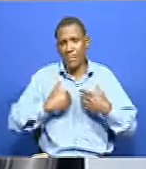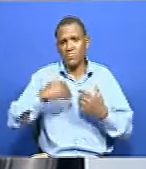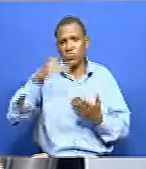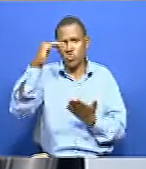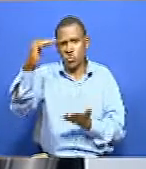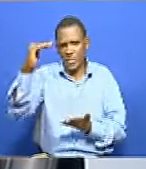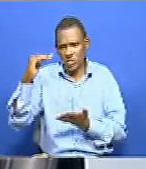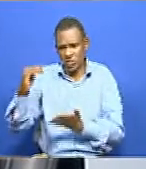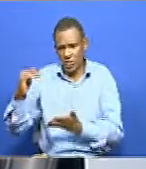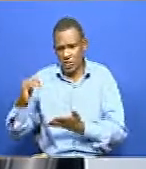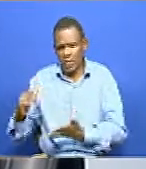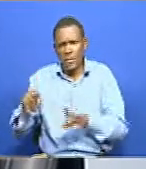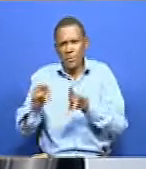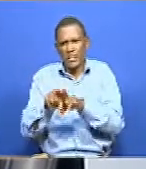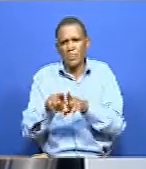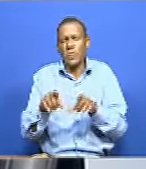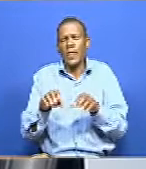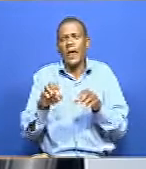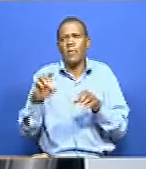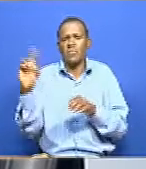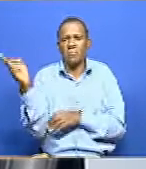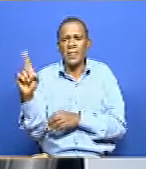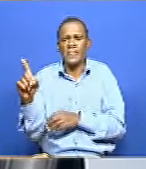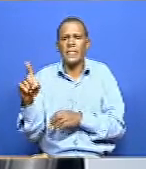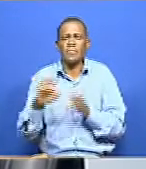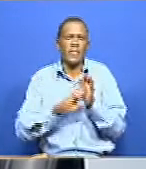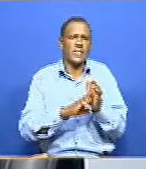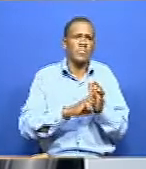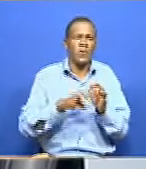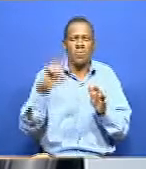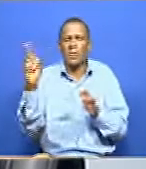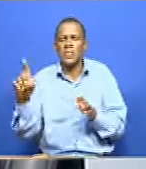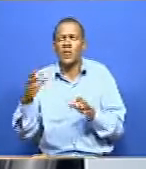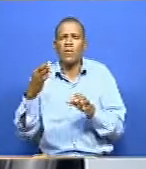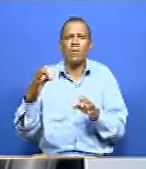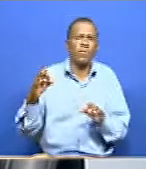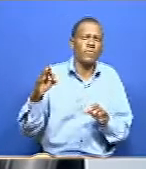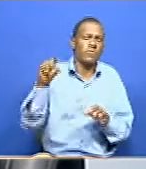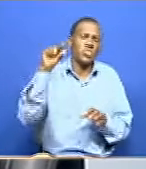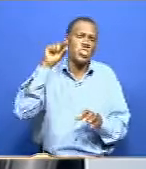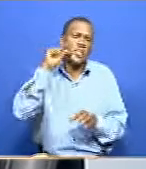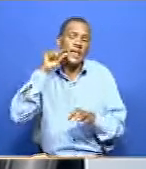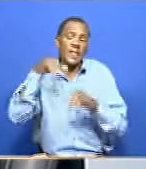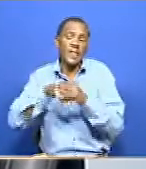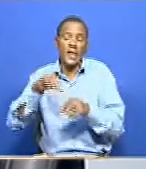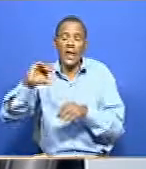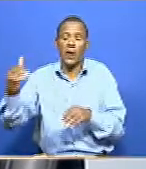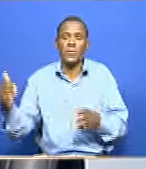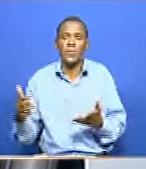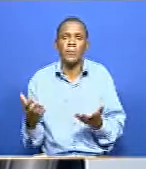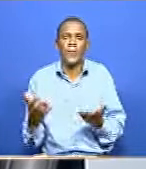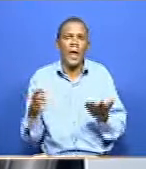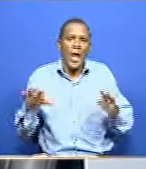some of them, they give them different names. Some of them use, you know, ministry of gender within the county. How can this